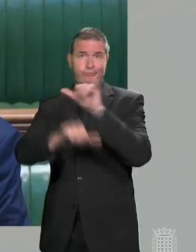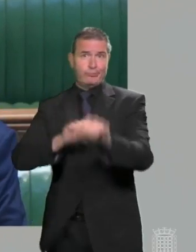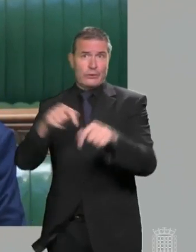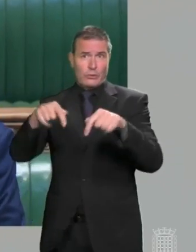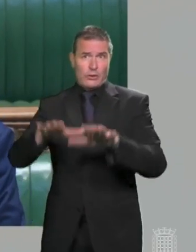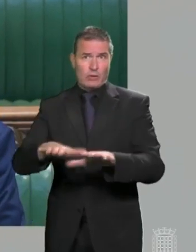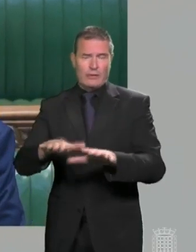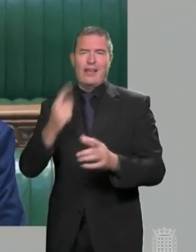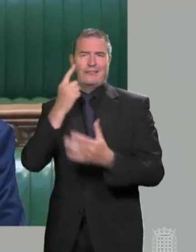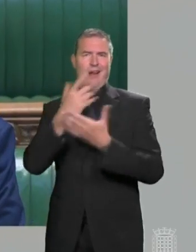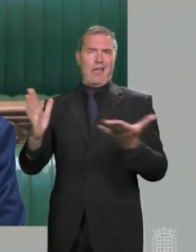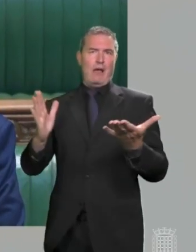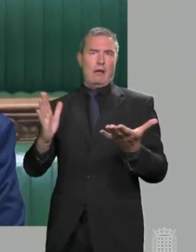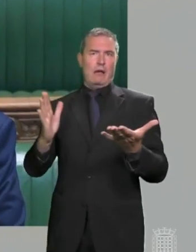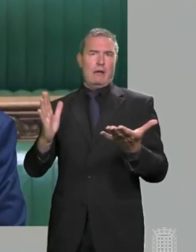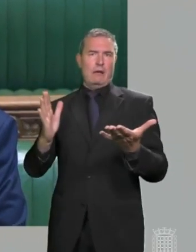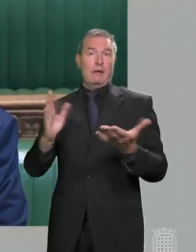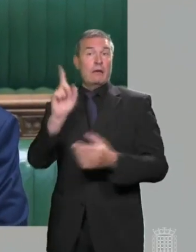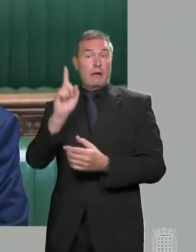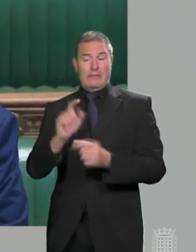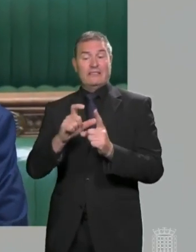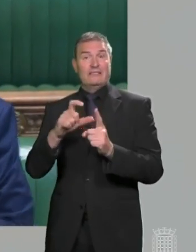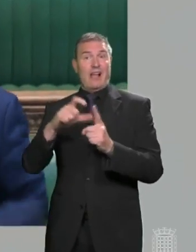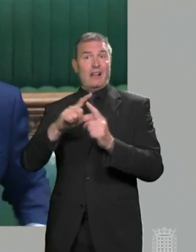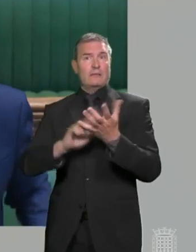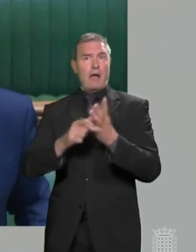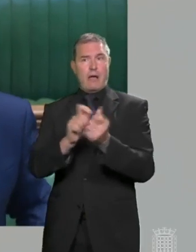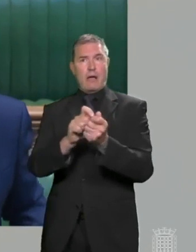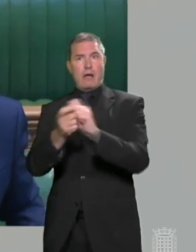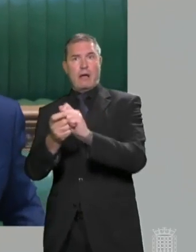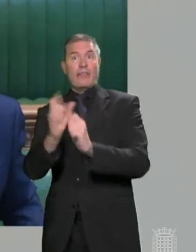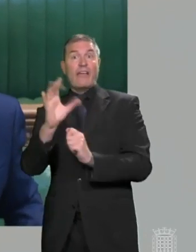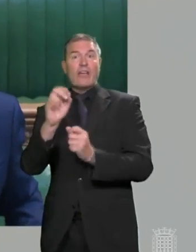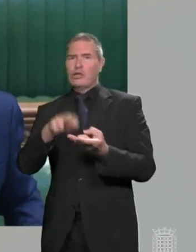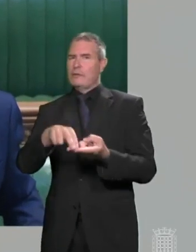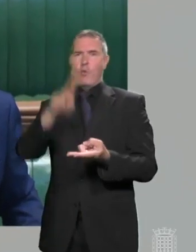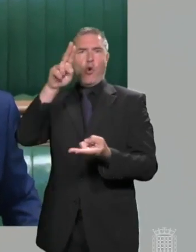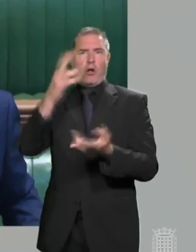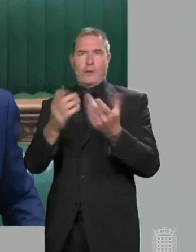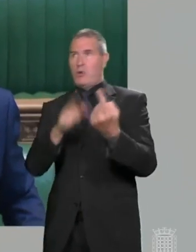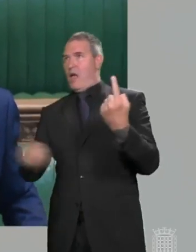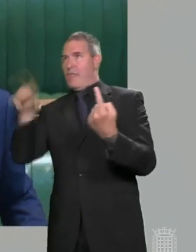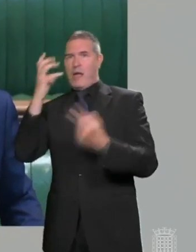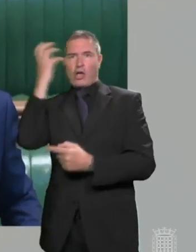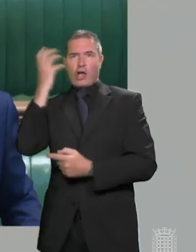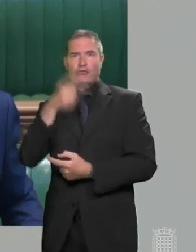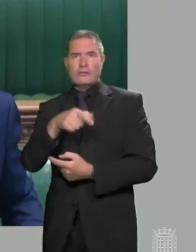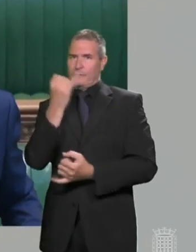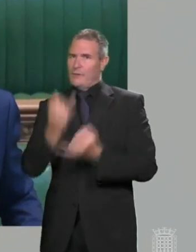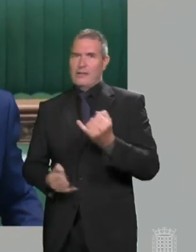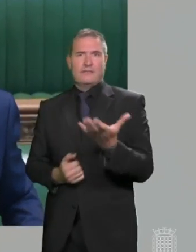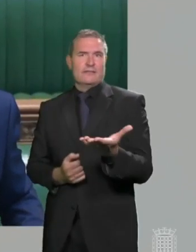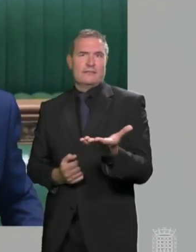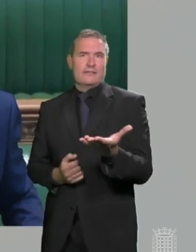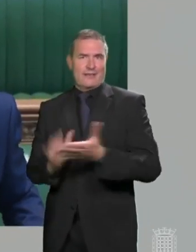are now clear. The rate of the Delta variant is much higher here than in other countries. And we learned today